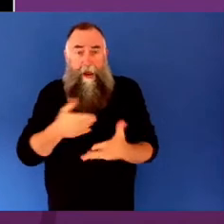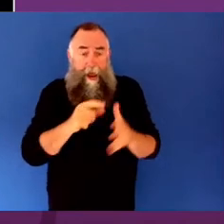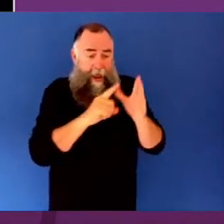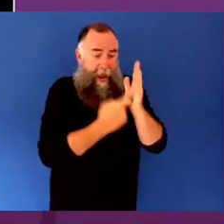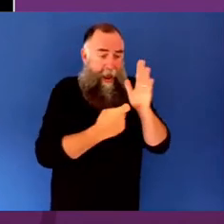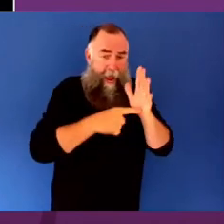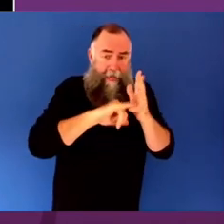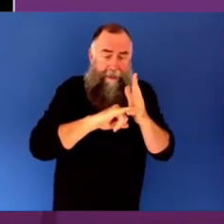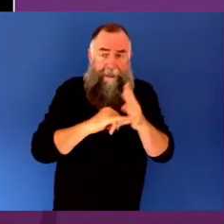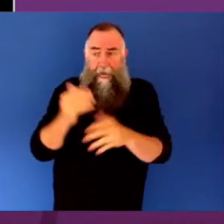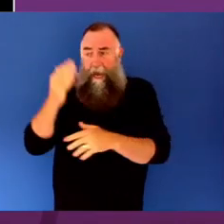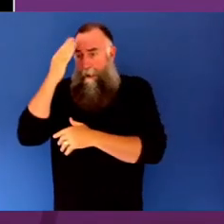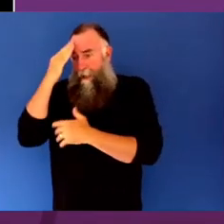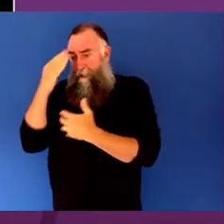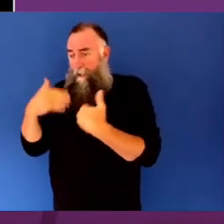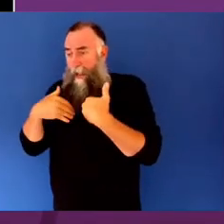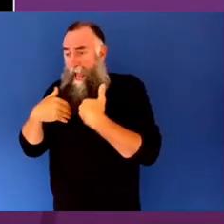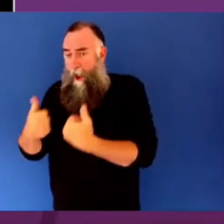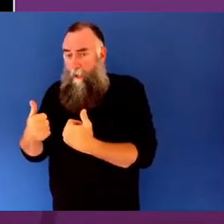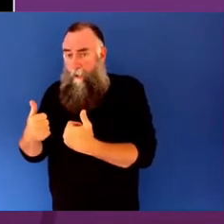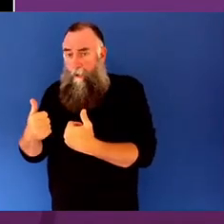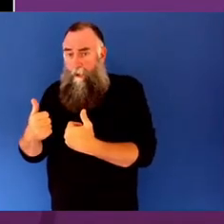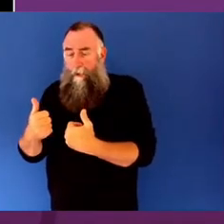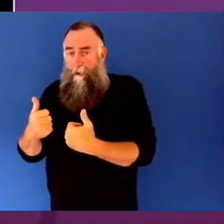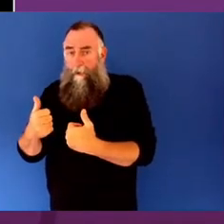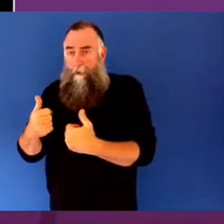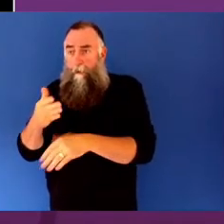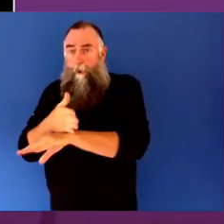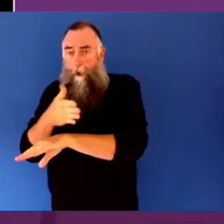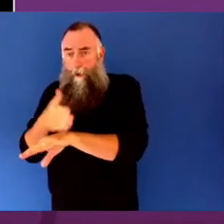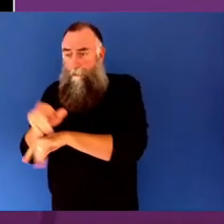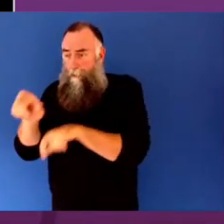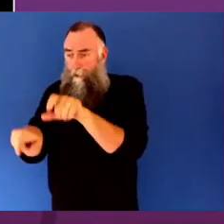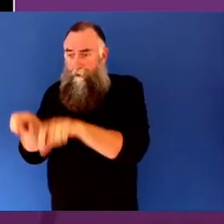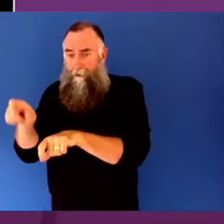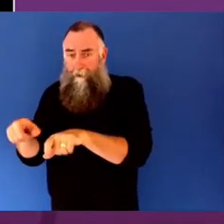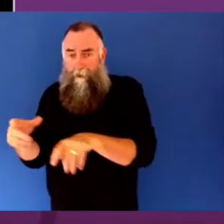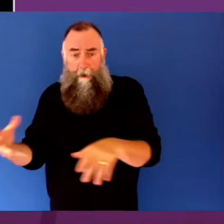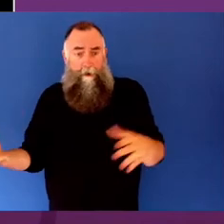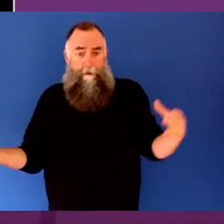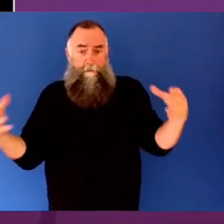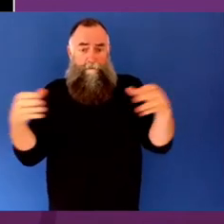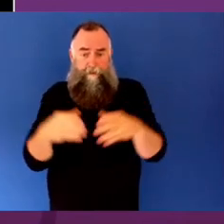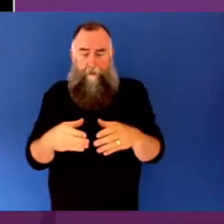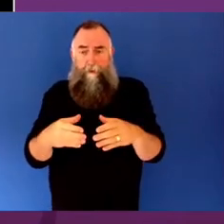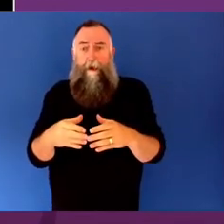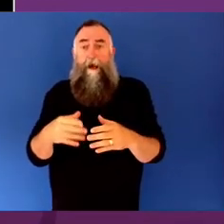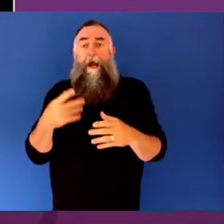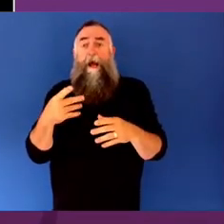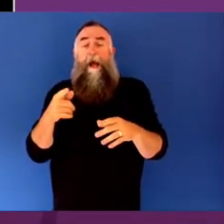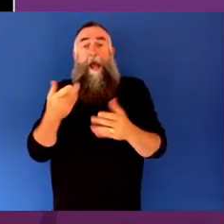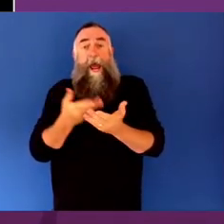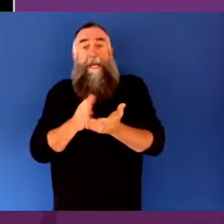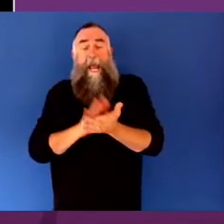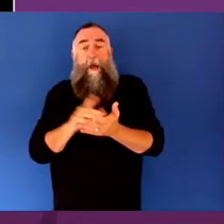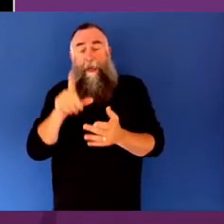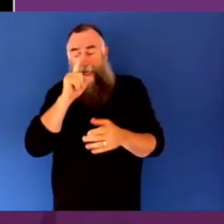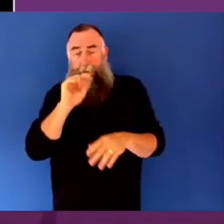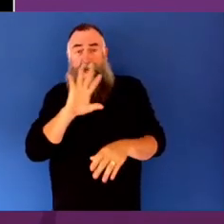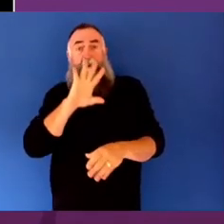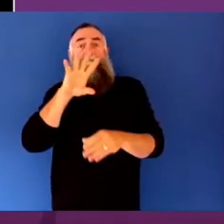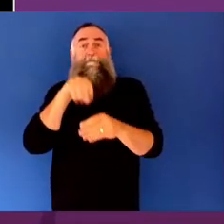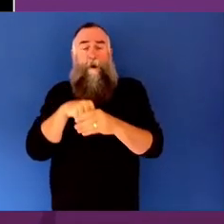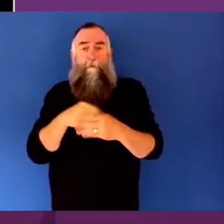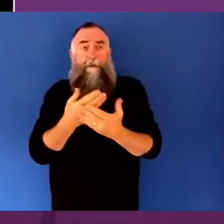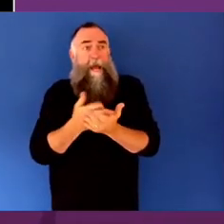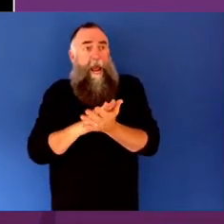say economists are amazing. And, you know, what they can add to this conversation in terms of what we're measuring and